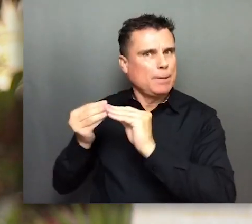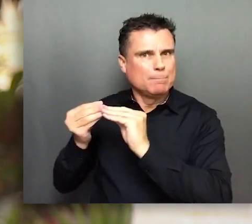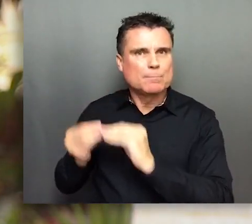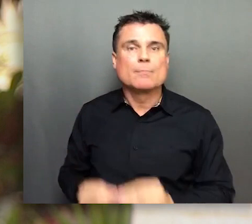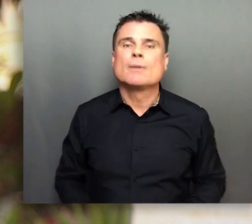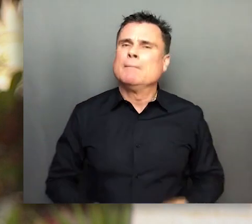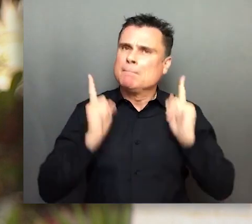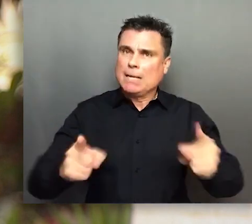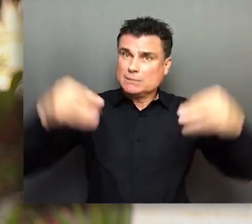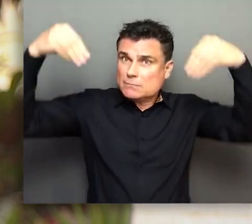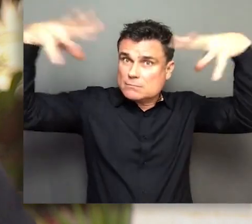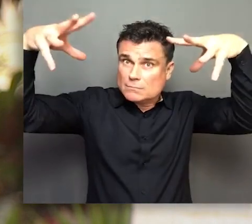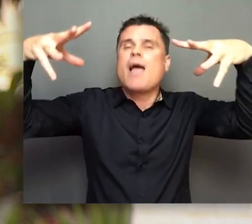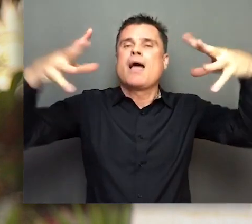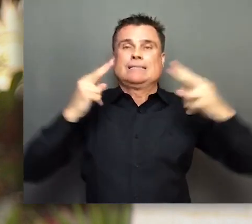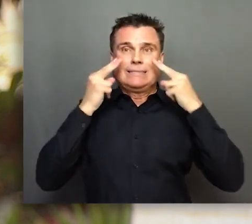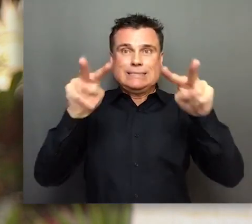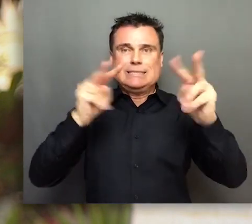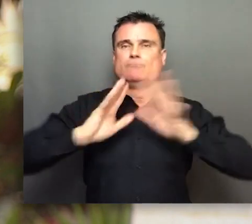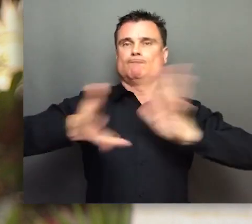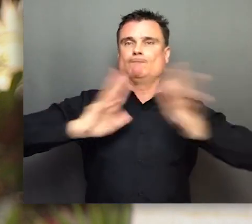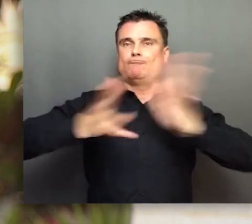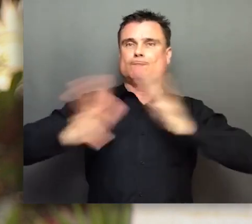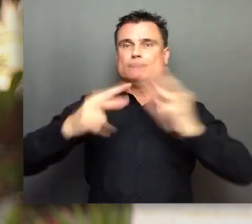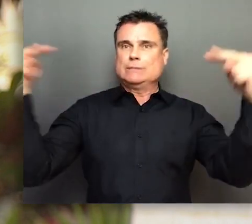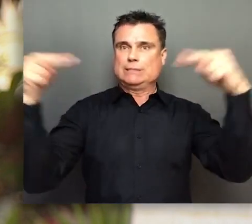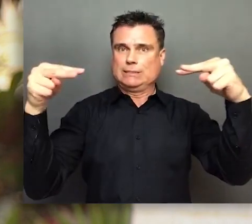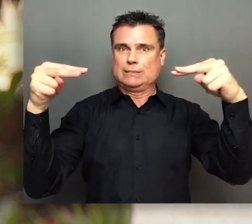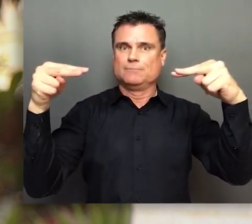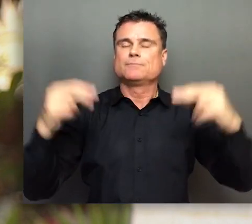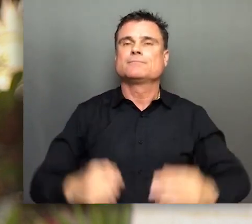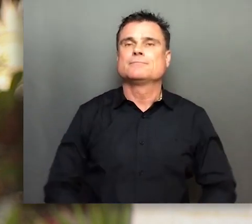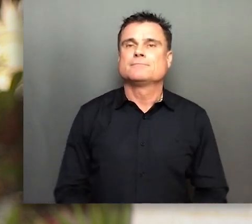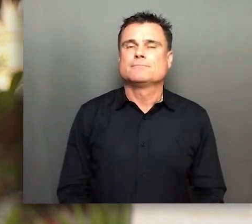We have to have electricity throughout the day to communicate easily.